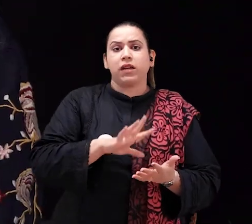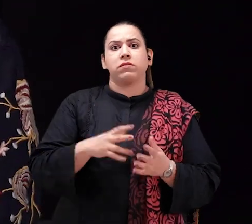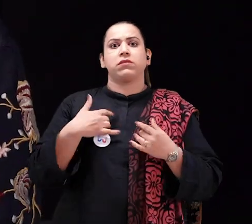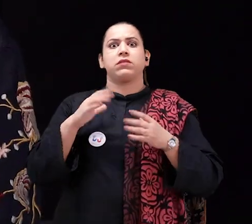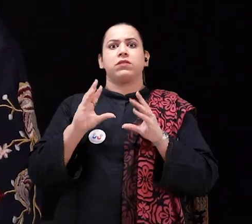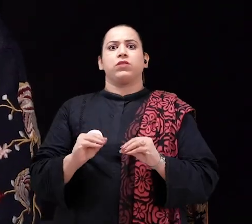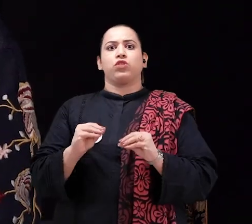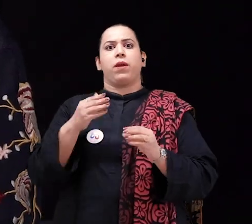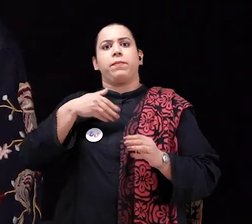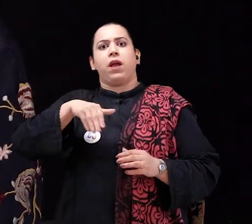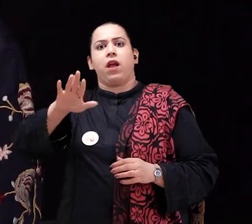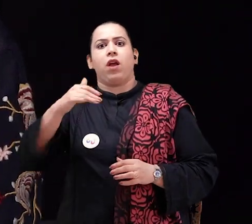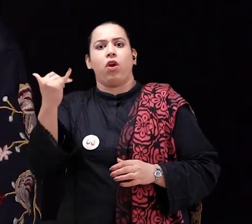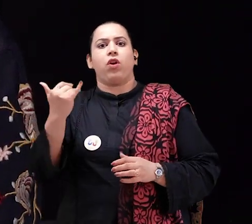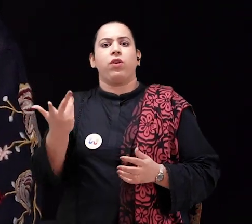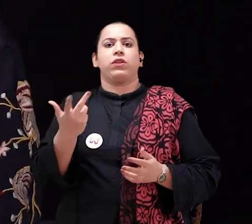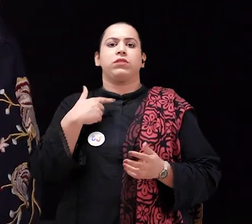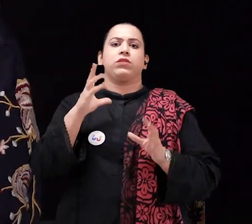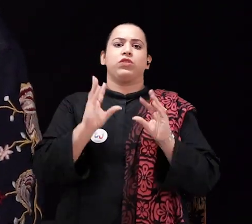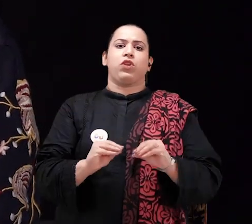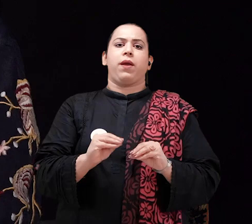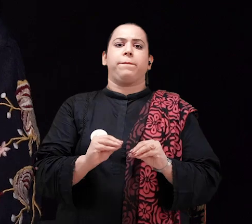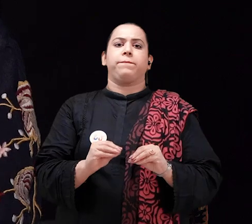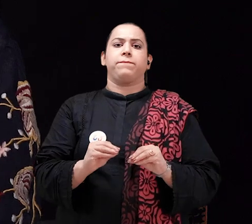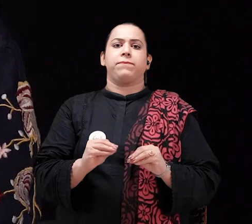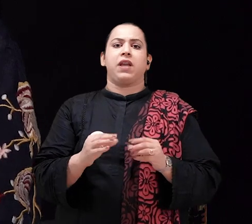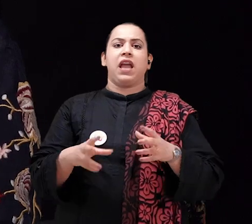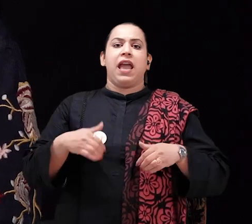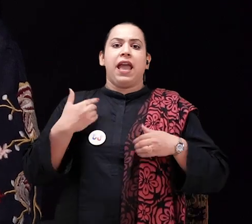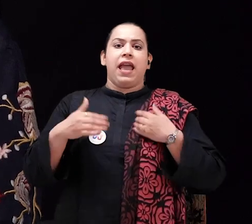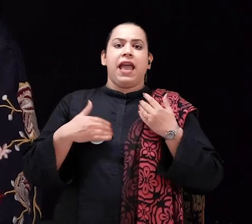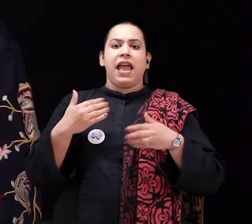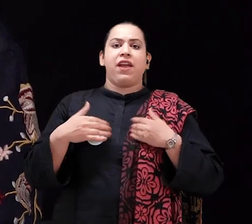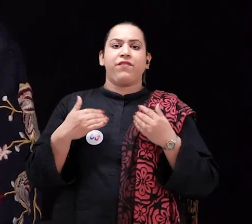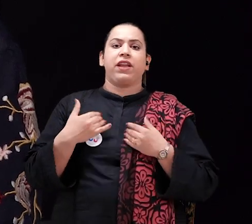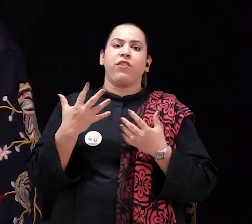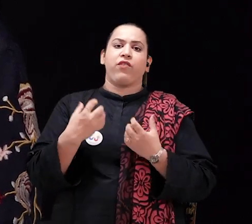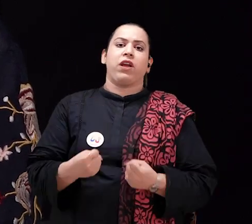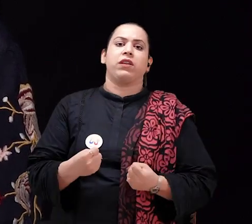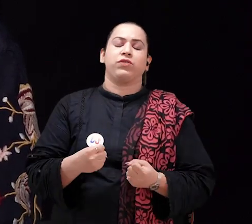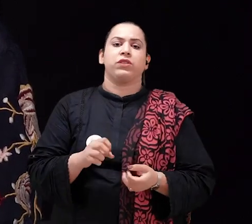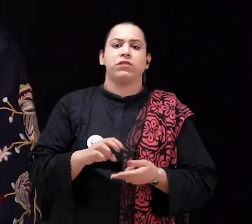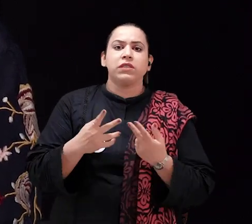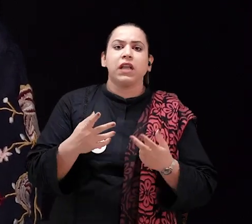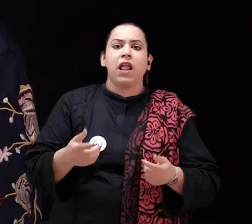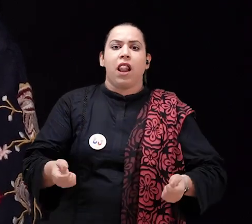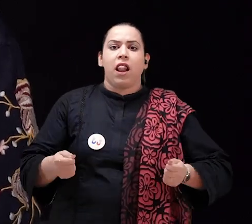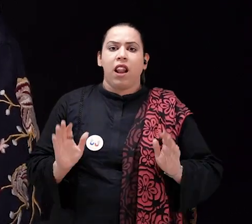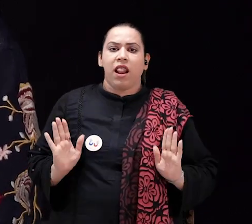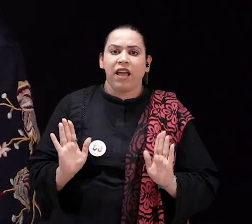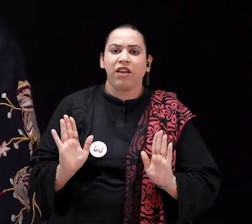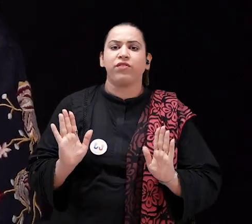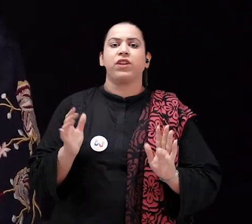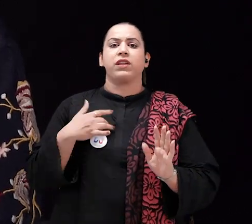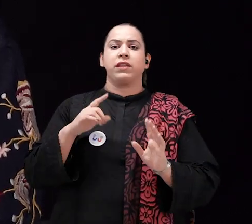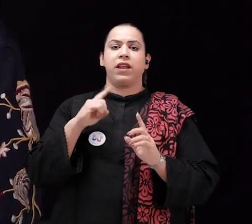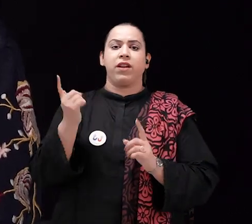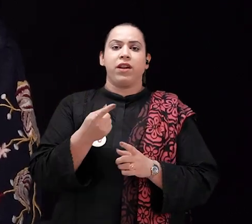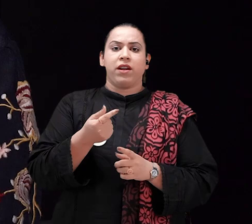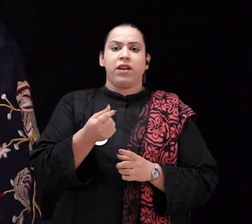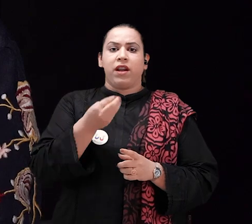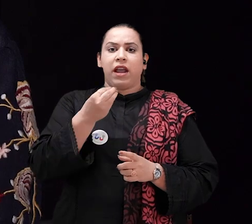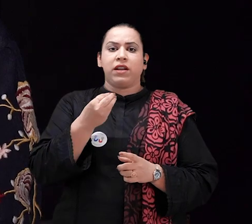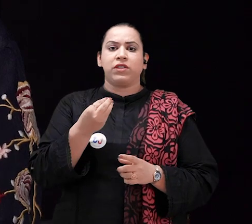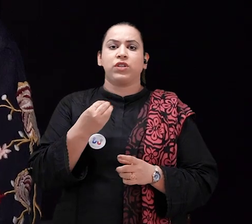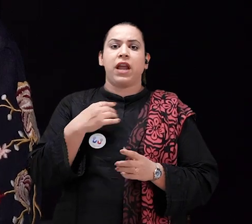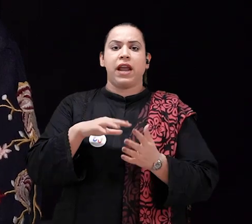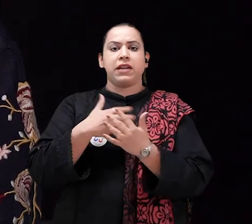toilets, no disabled parking, but that never stopped me from going out and enjoying and having fun with my friends. Once I was in a restaurant